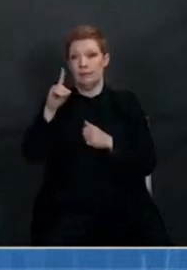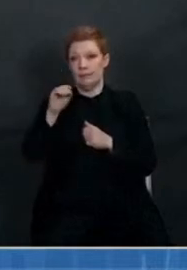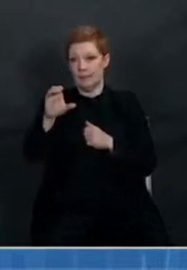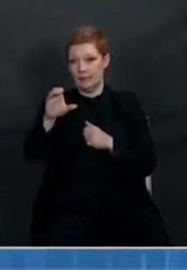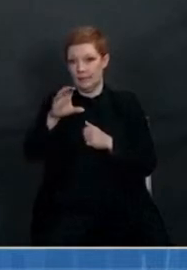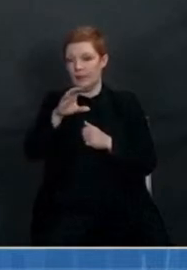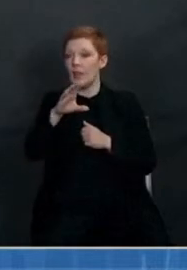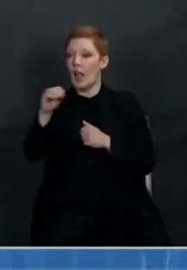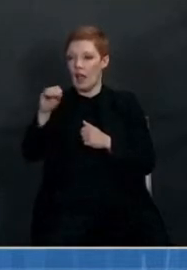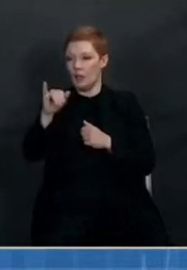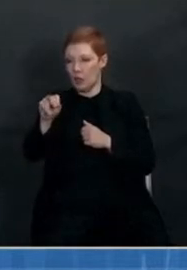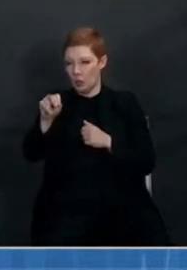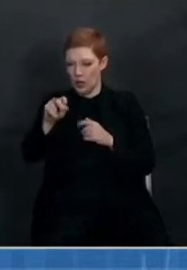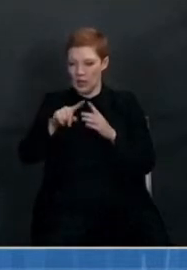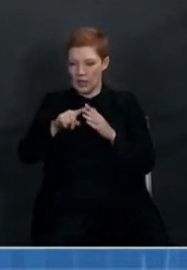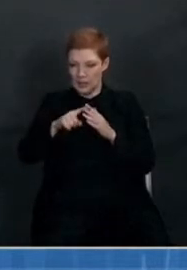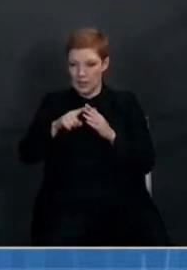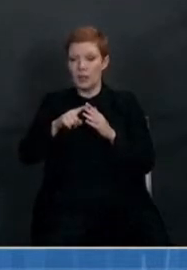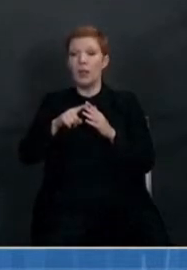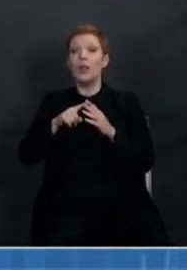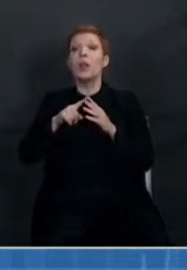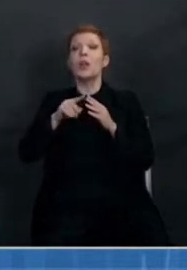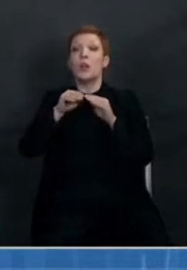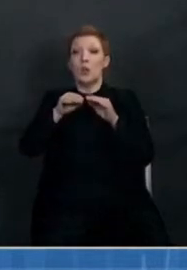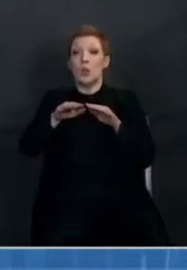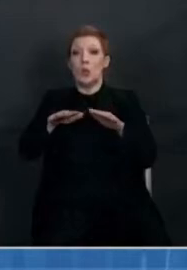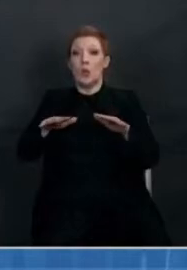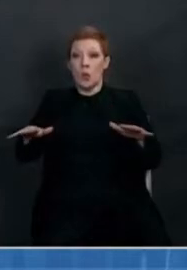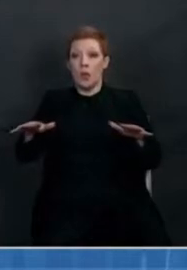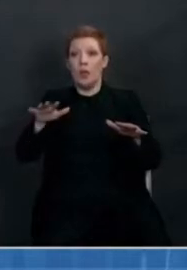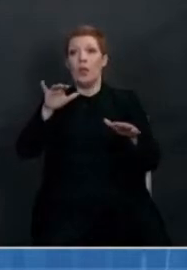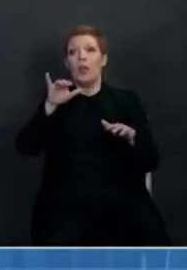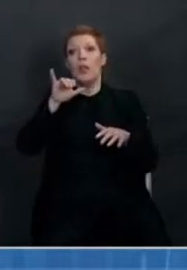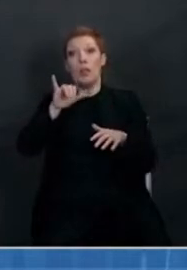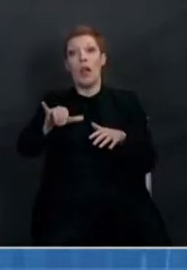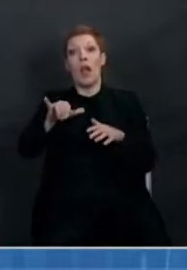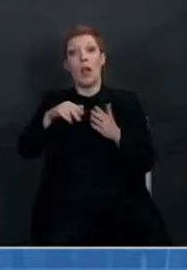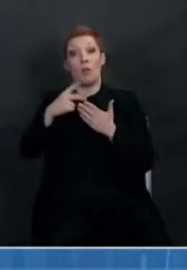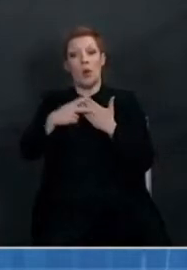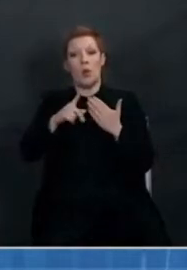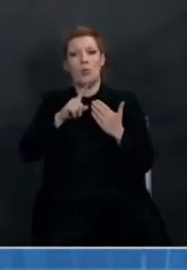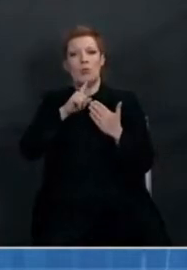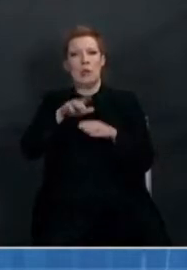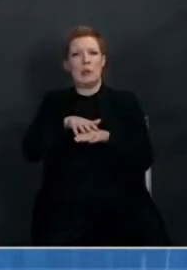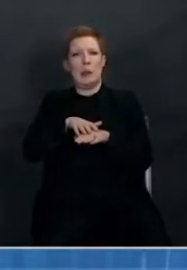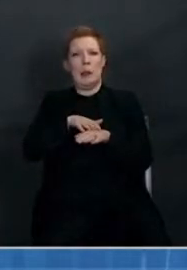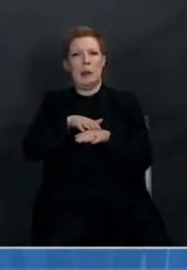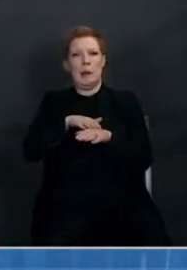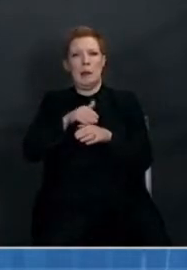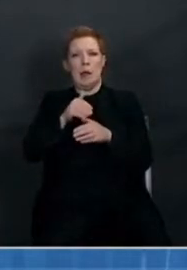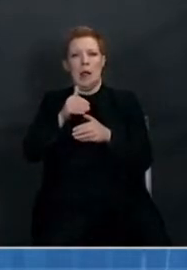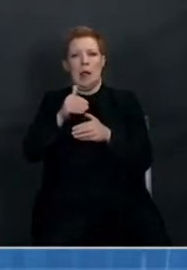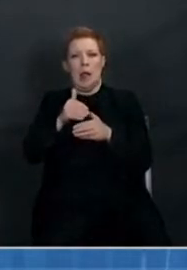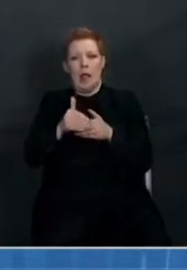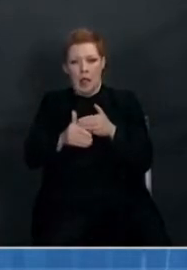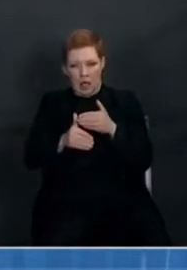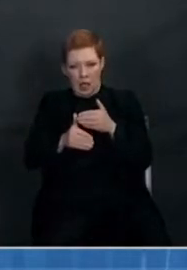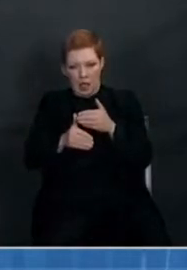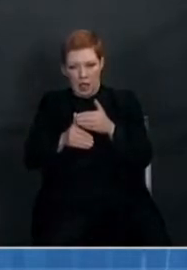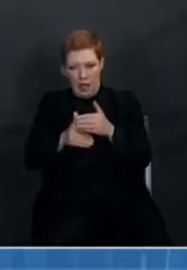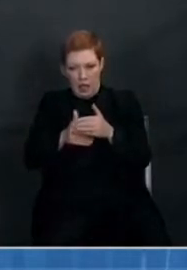early January, it's no secret that the program got off to a slow start. This slow start